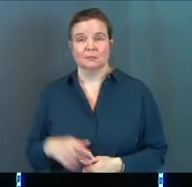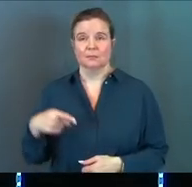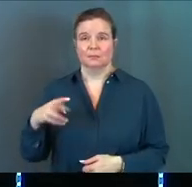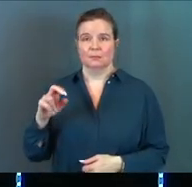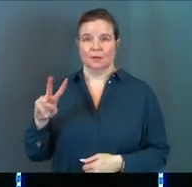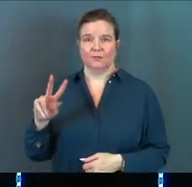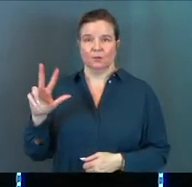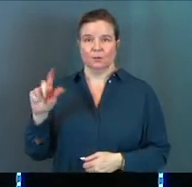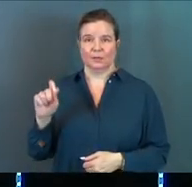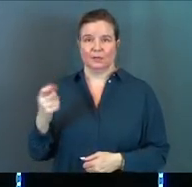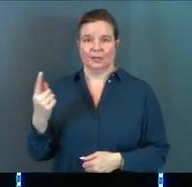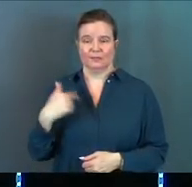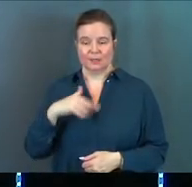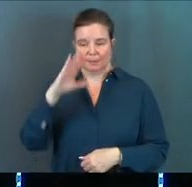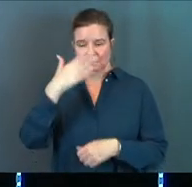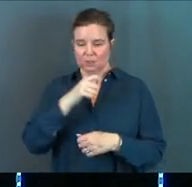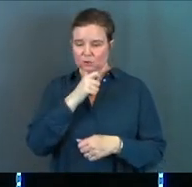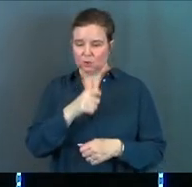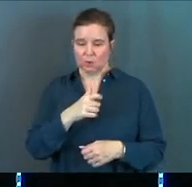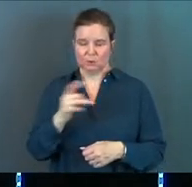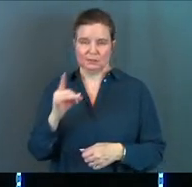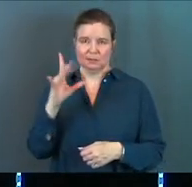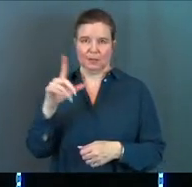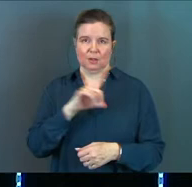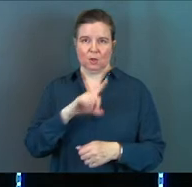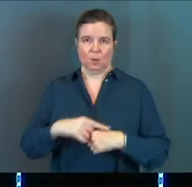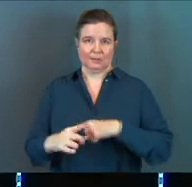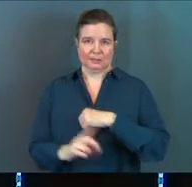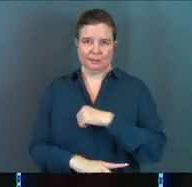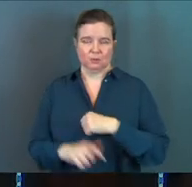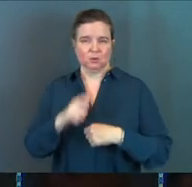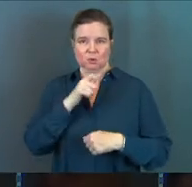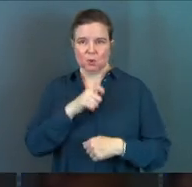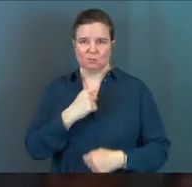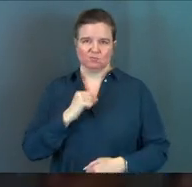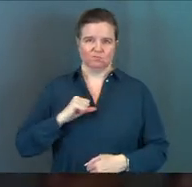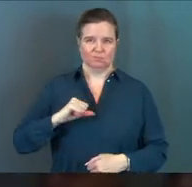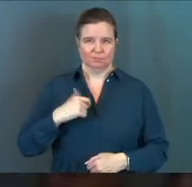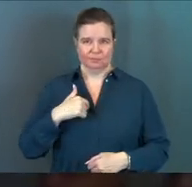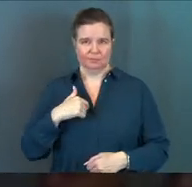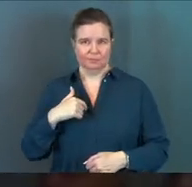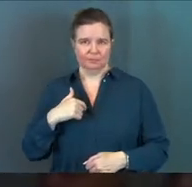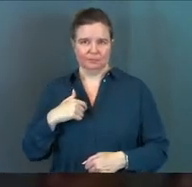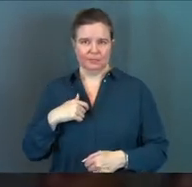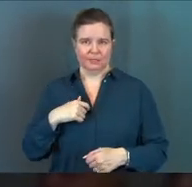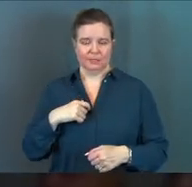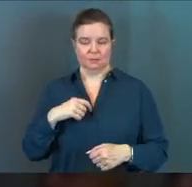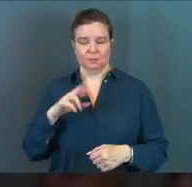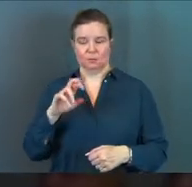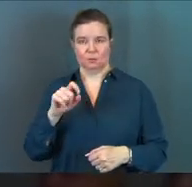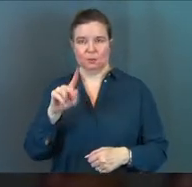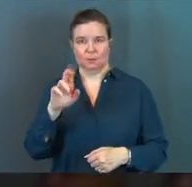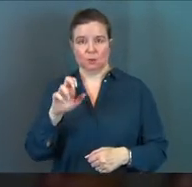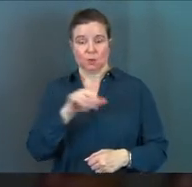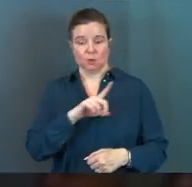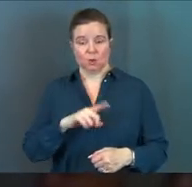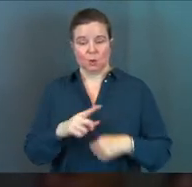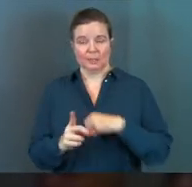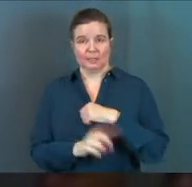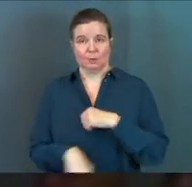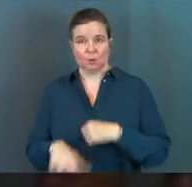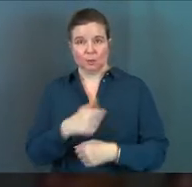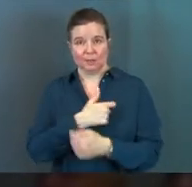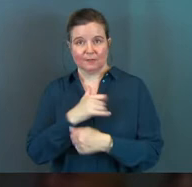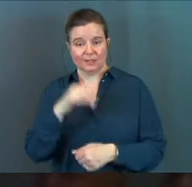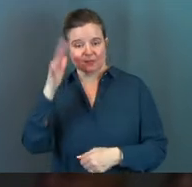Proverbs 3, 11 says, My son, do not despise the Lord's discipline. Do not resent his rebuke. Because the Lord disciplines those that he